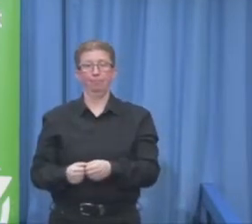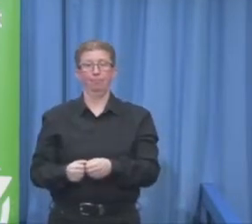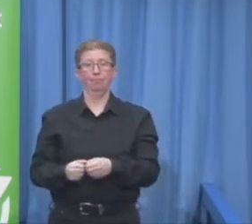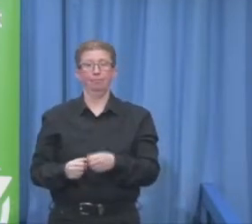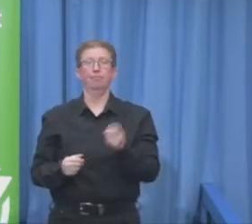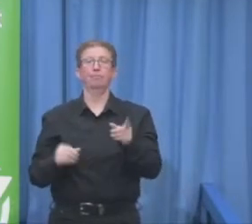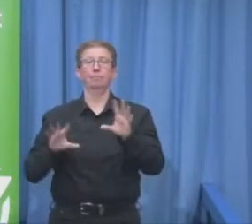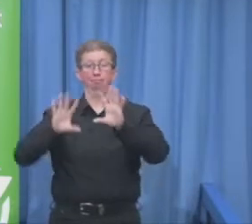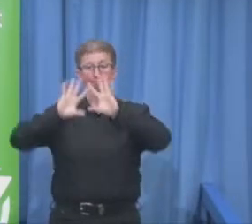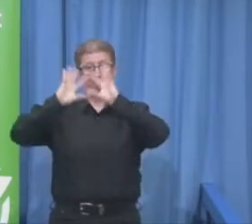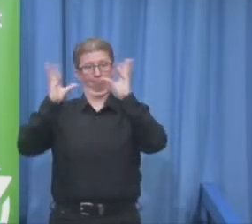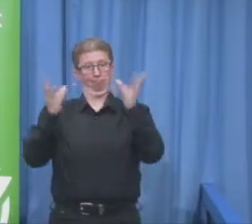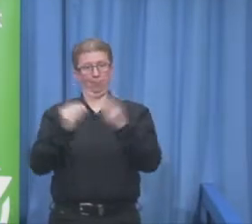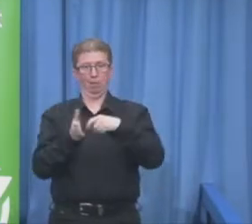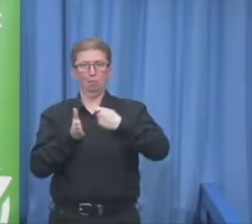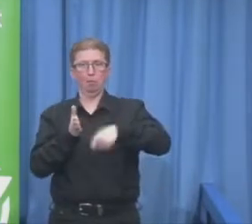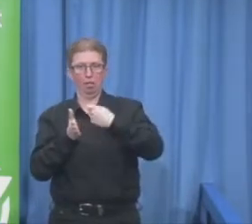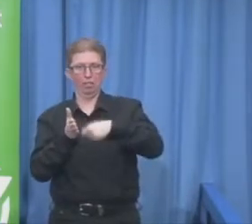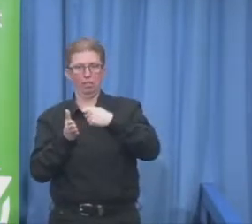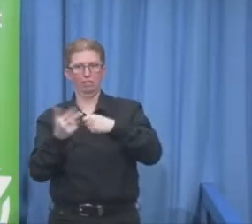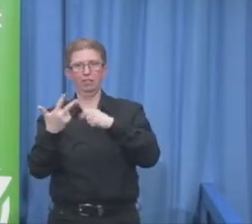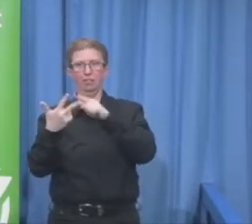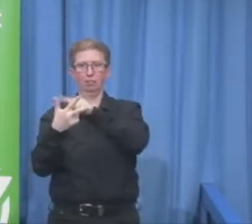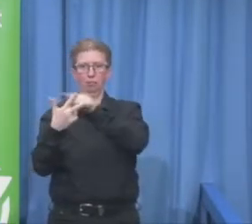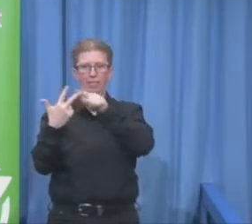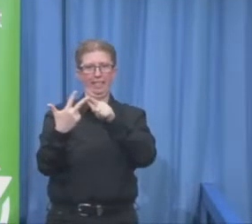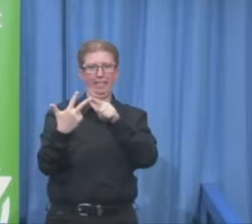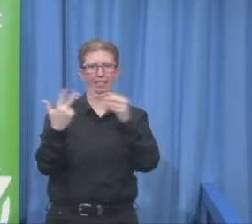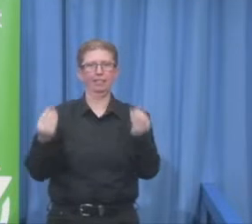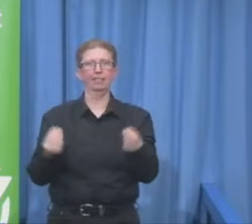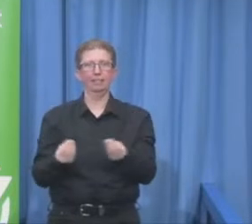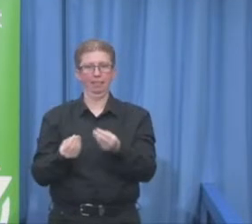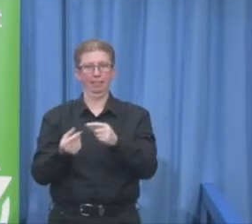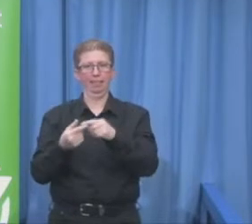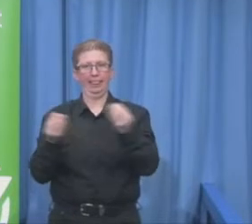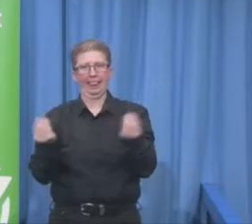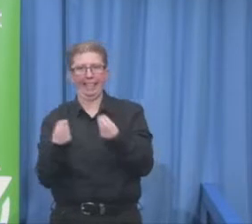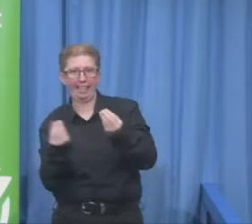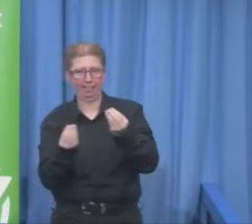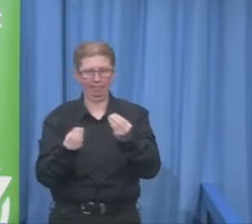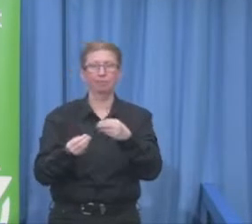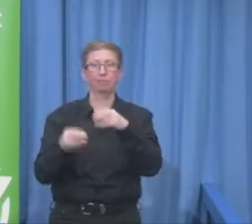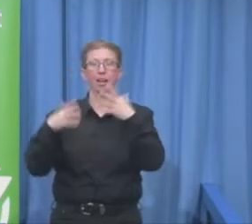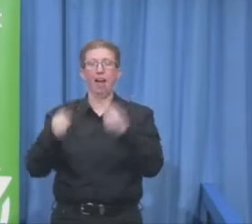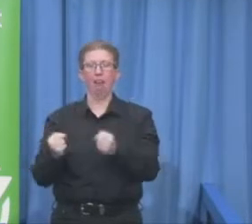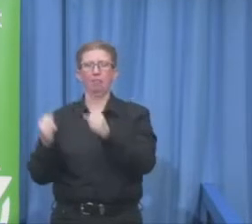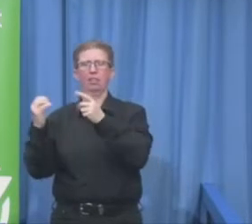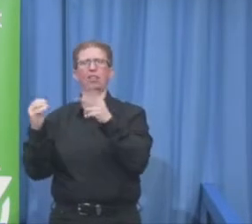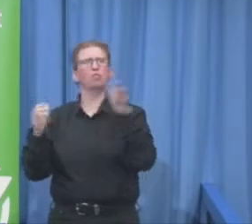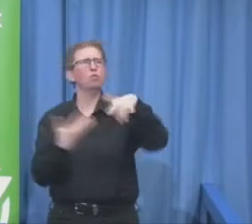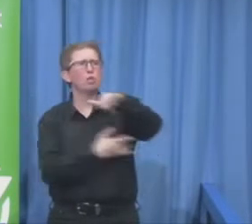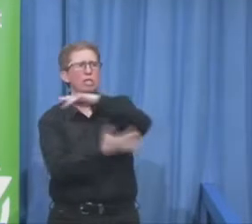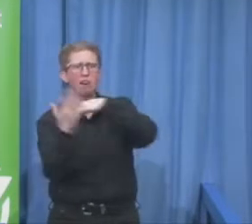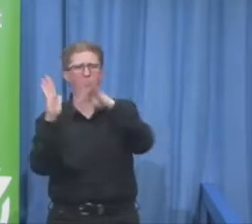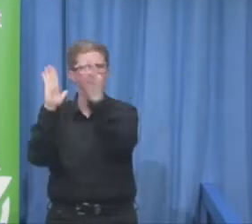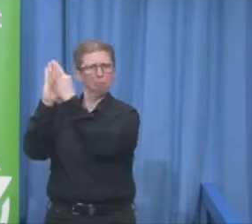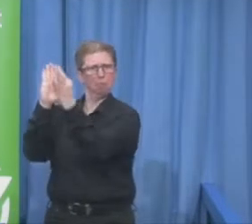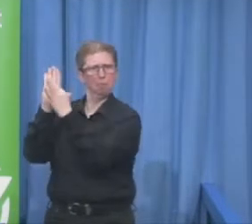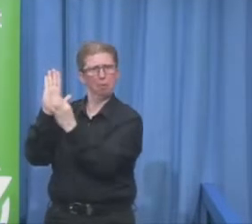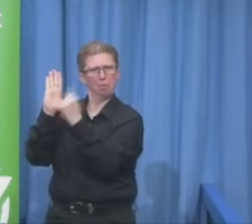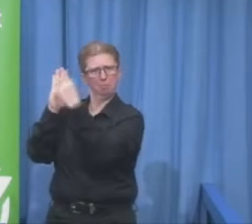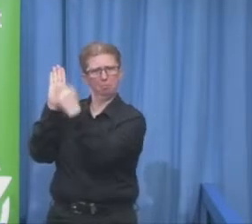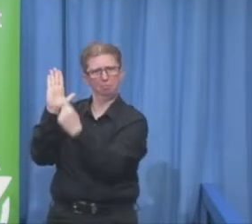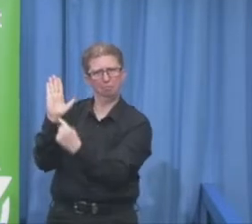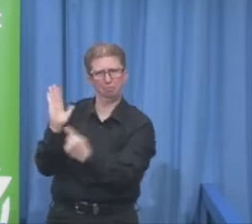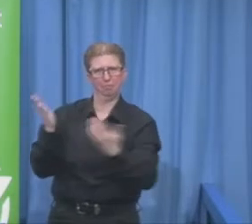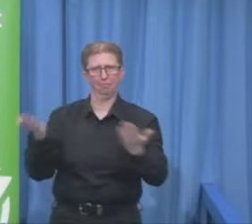the social indicators. So what do we mean with that? Basically what we do